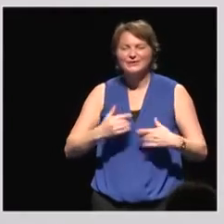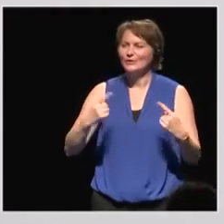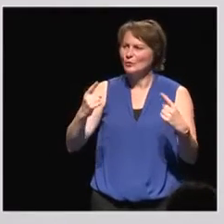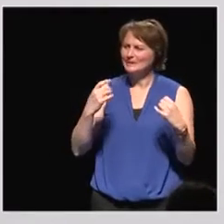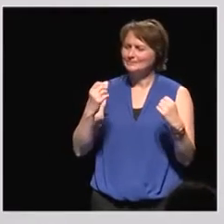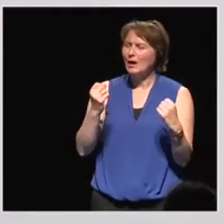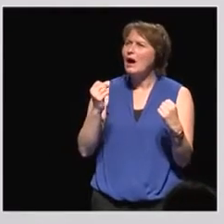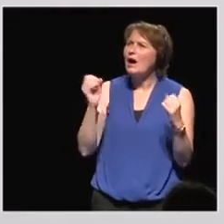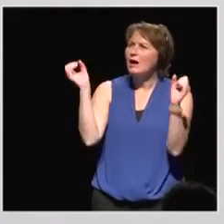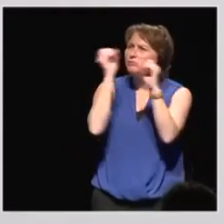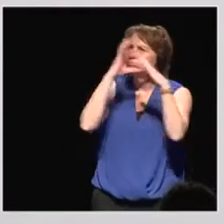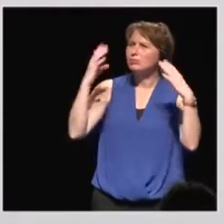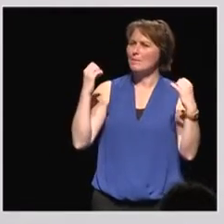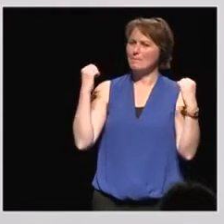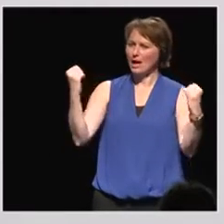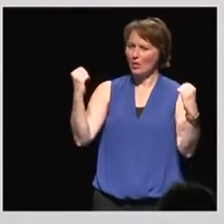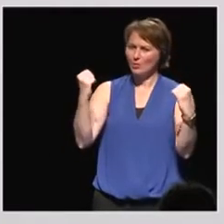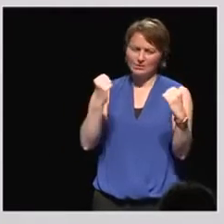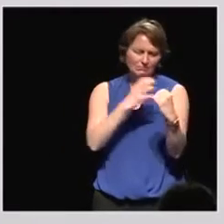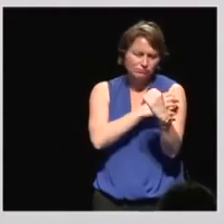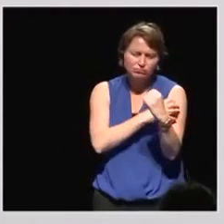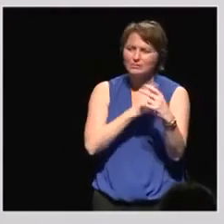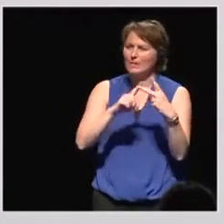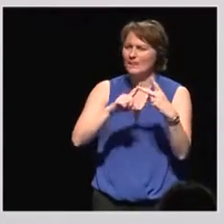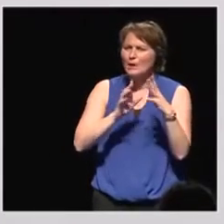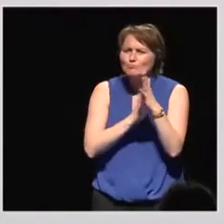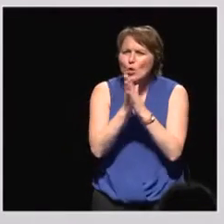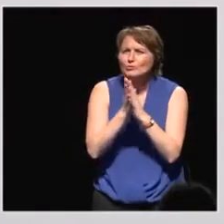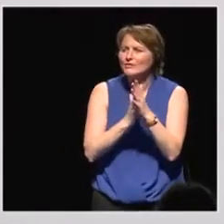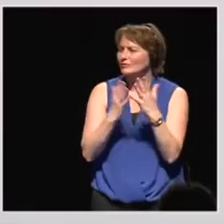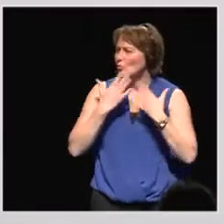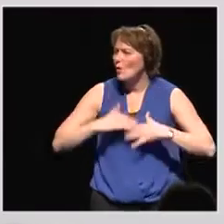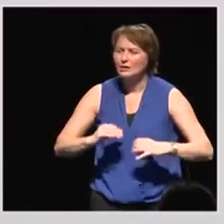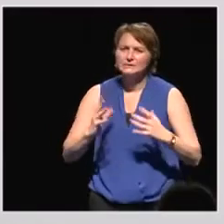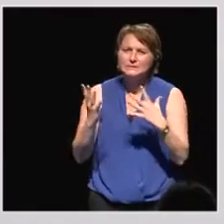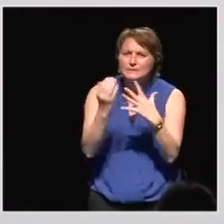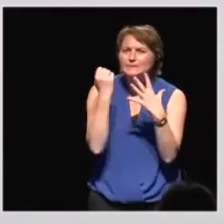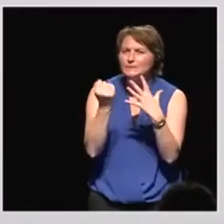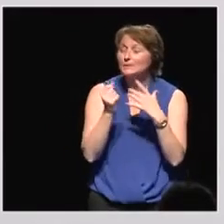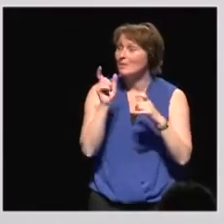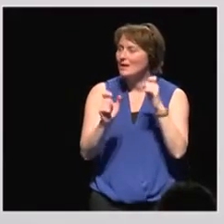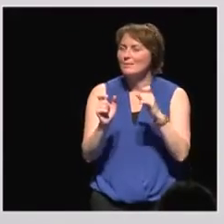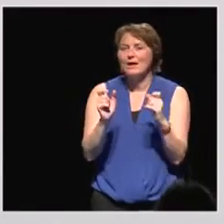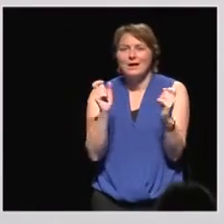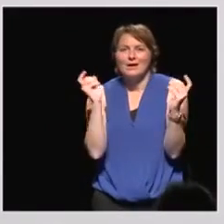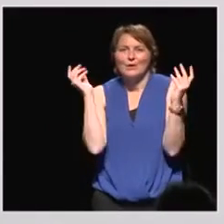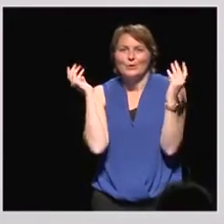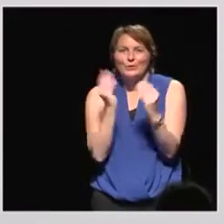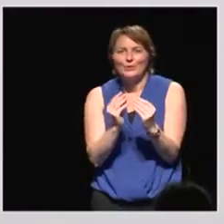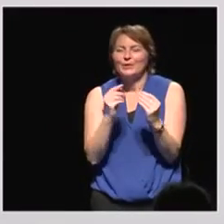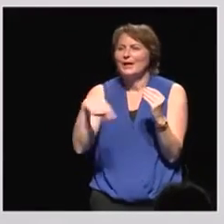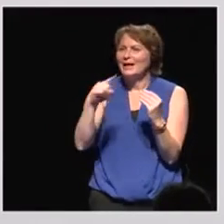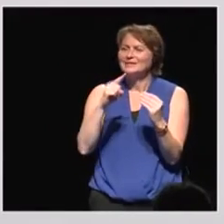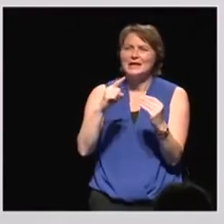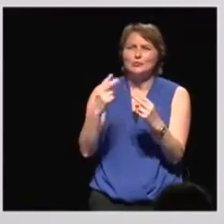power, about the resources, about the motivation, about the beauty of the people to really take the responsibilities and